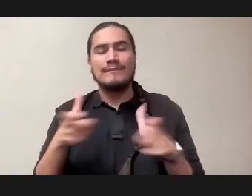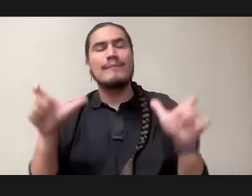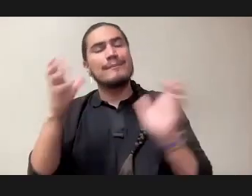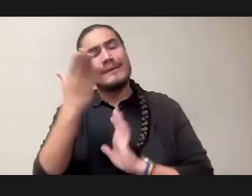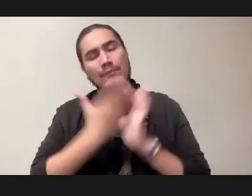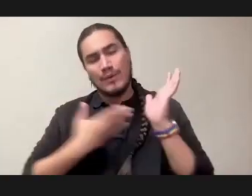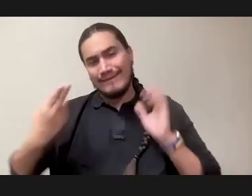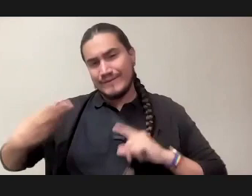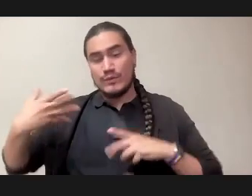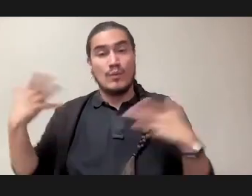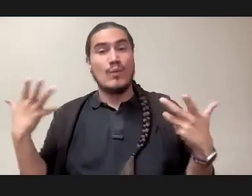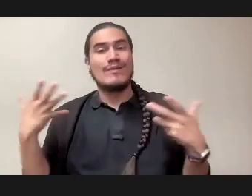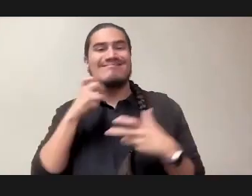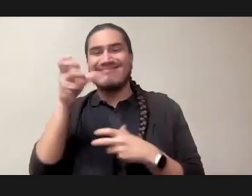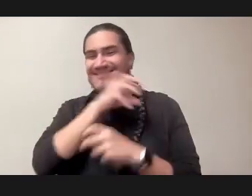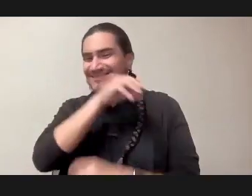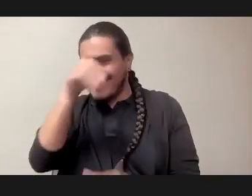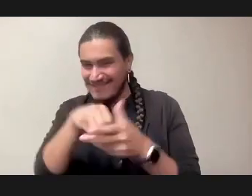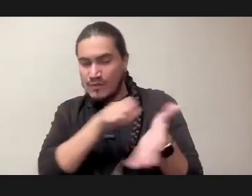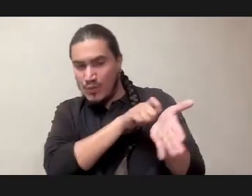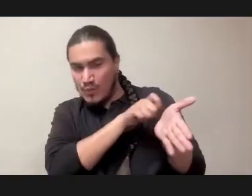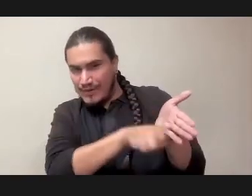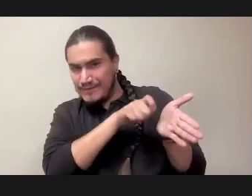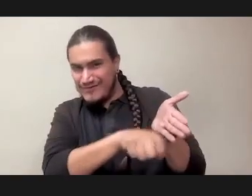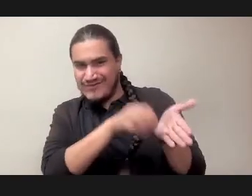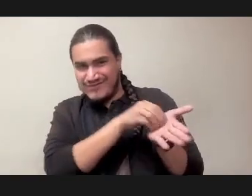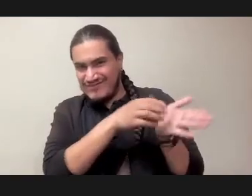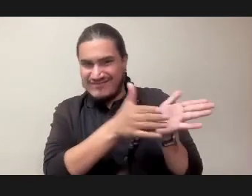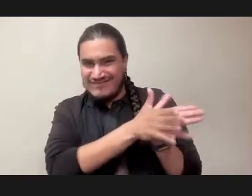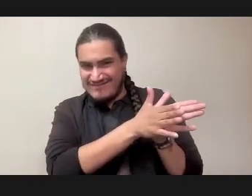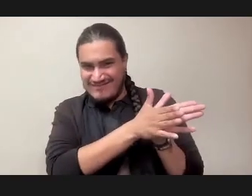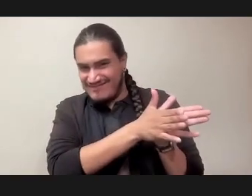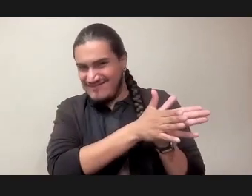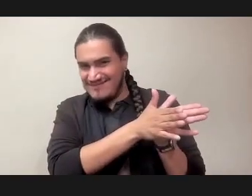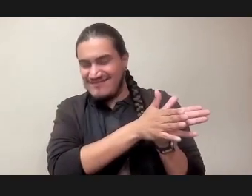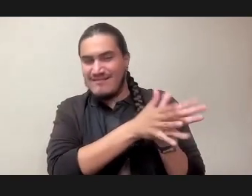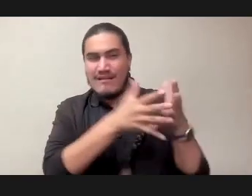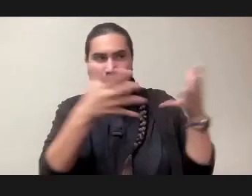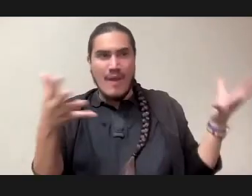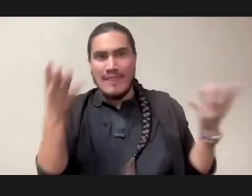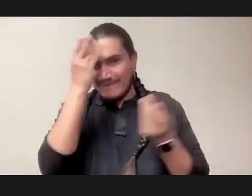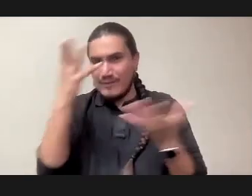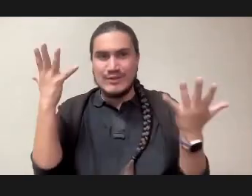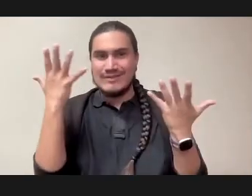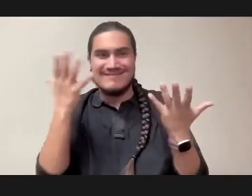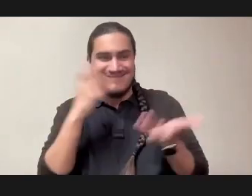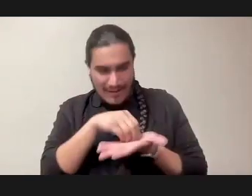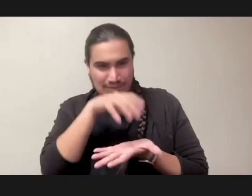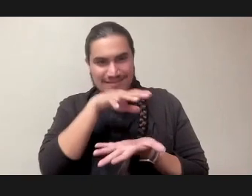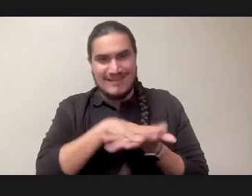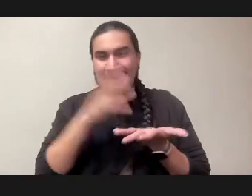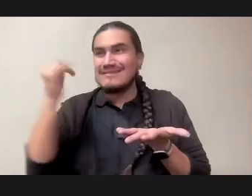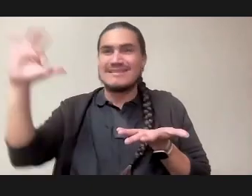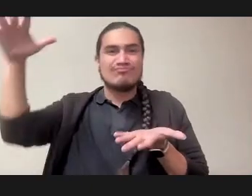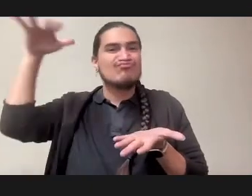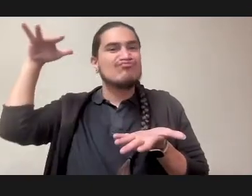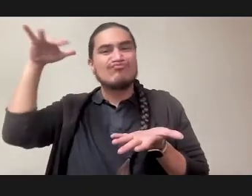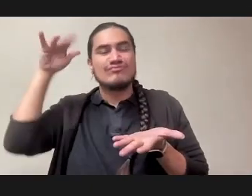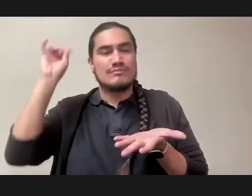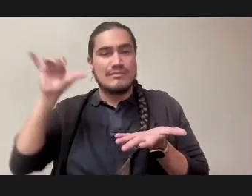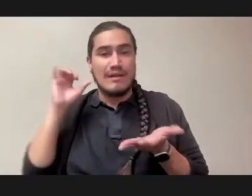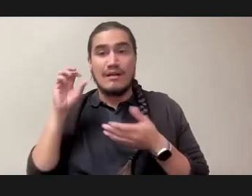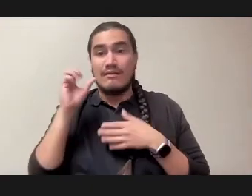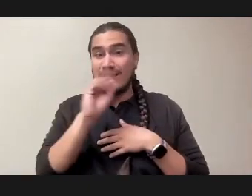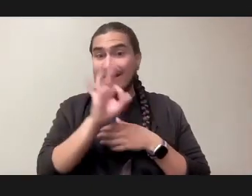is also what's not in the written record. And there's so much, whether it is oral history